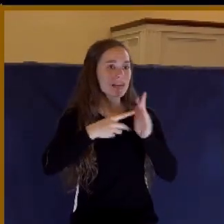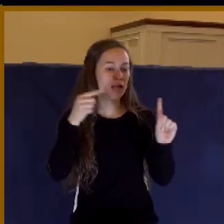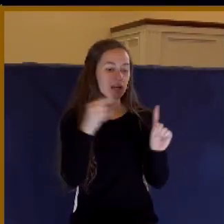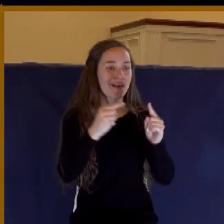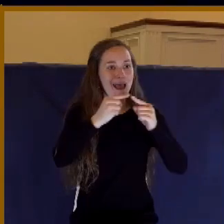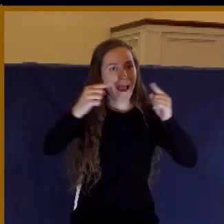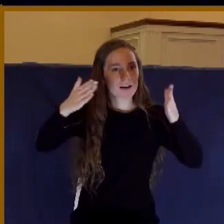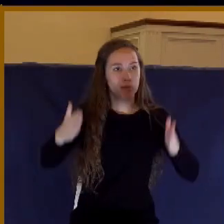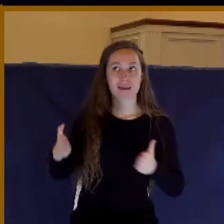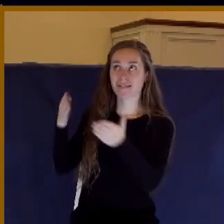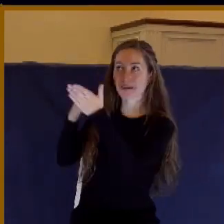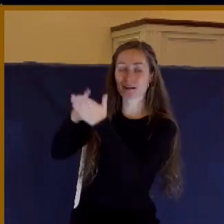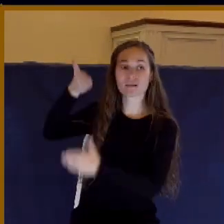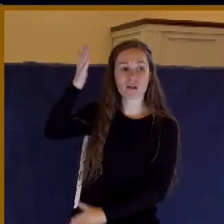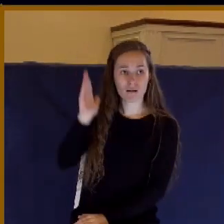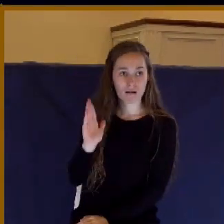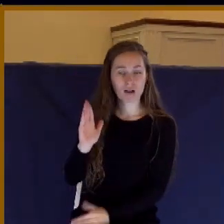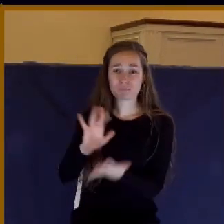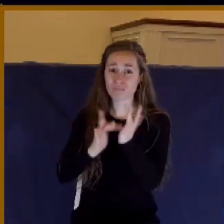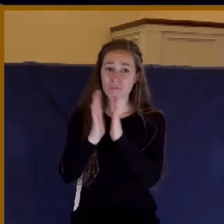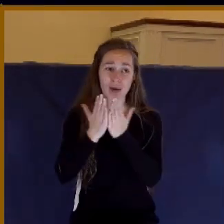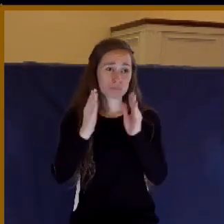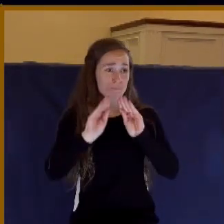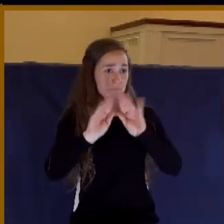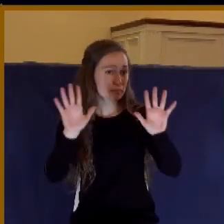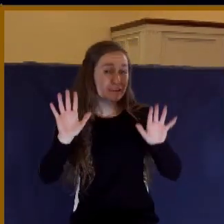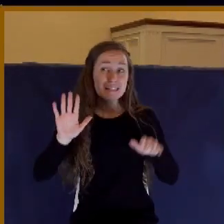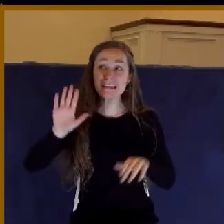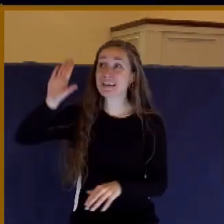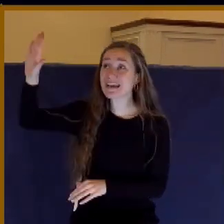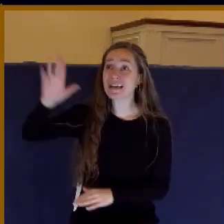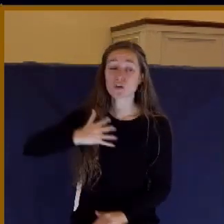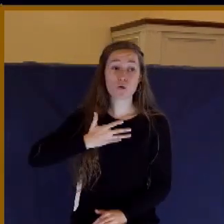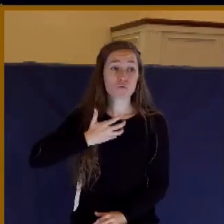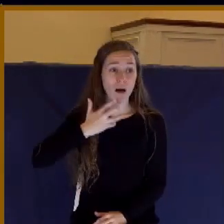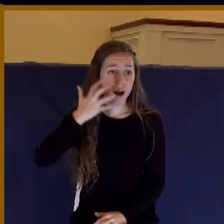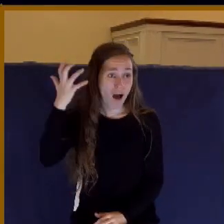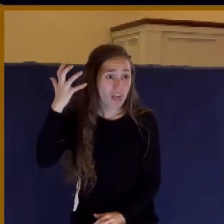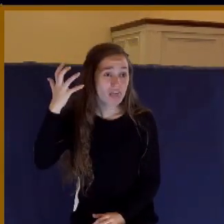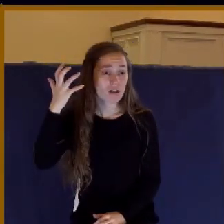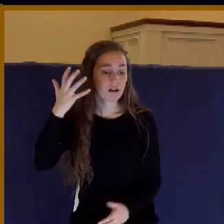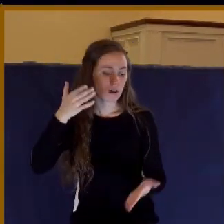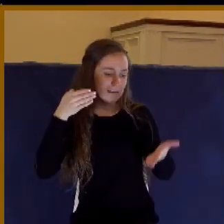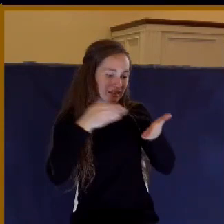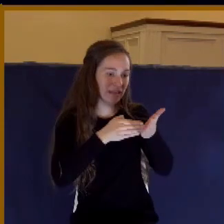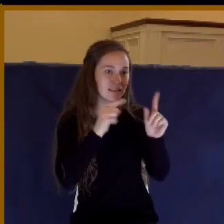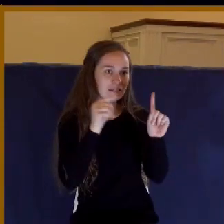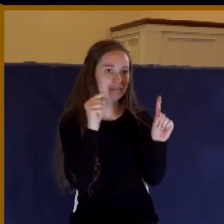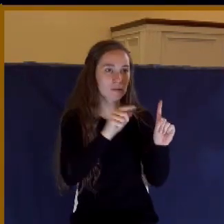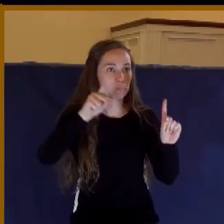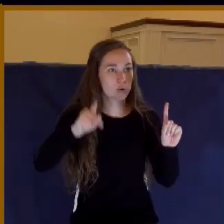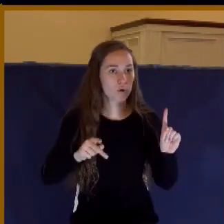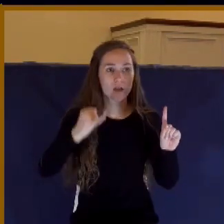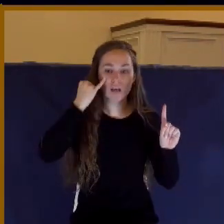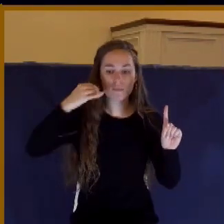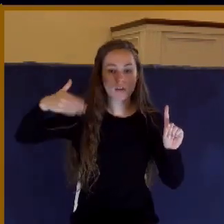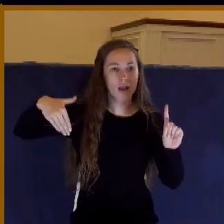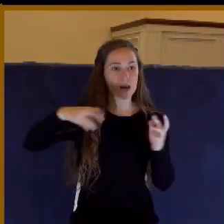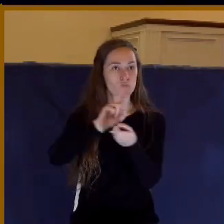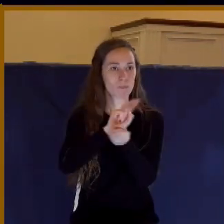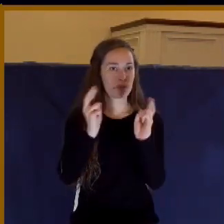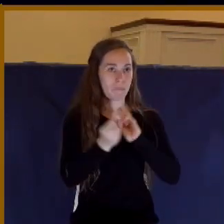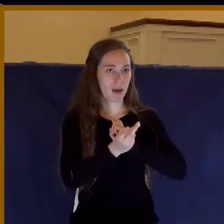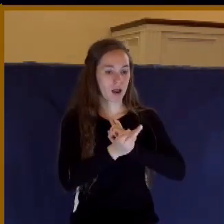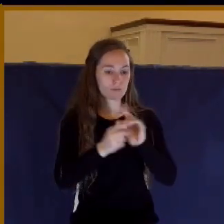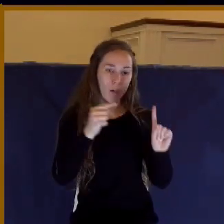And the Bible says that very clearly. God's wrath is on that person because of their sinfulness and